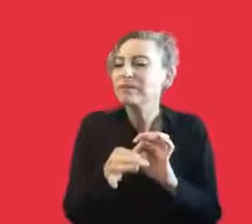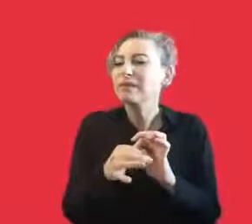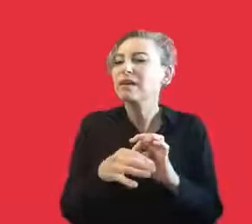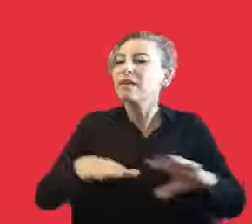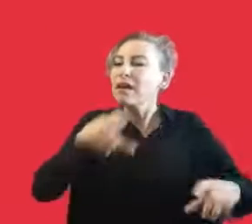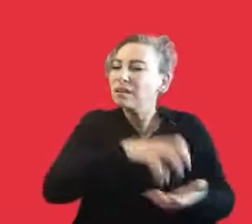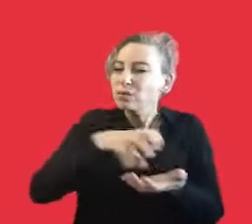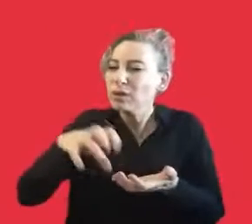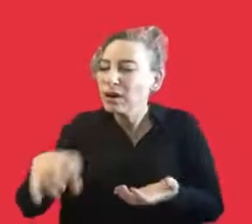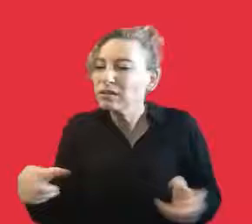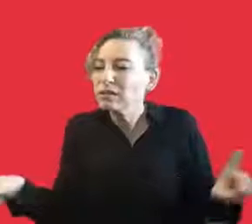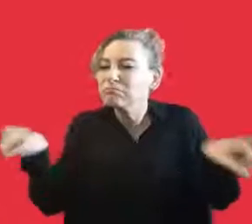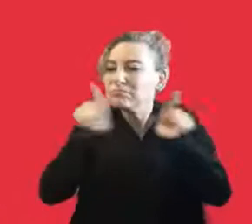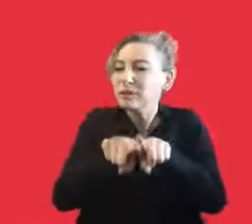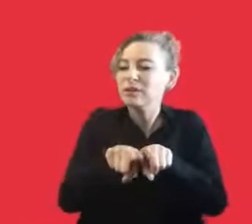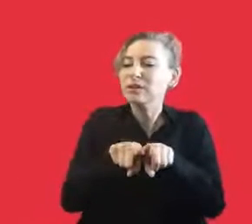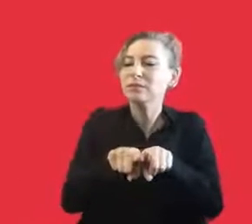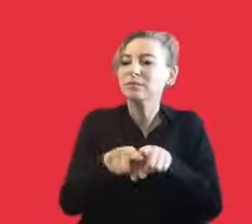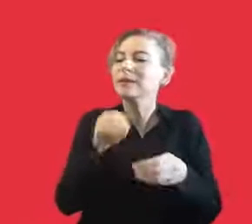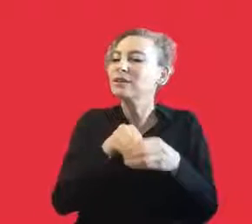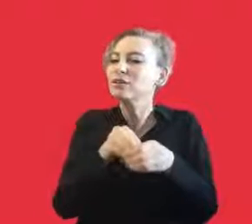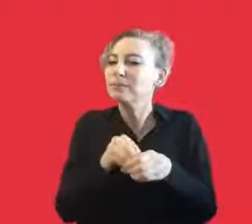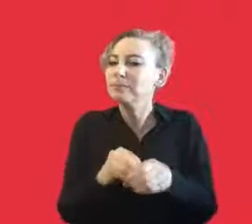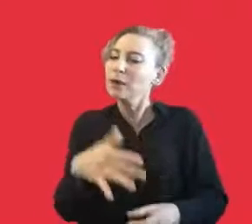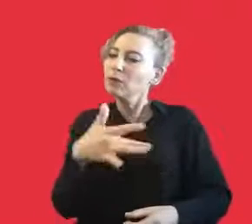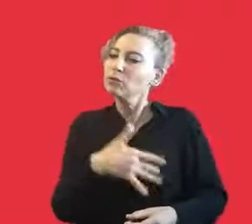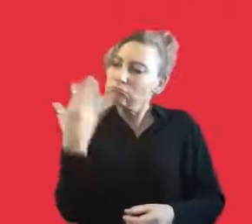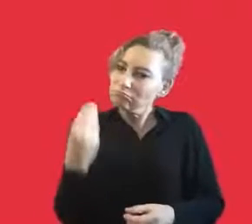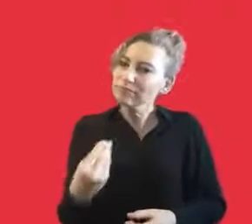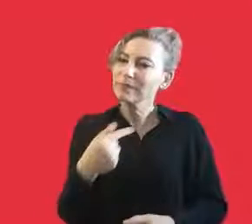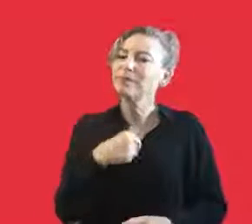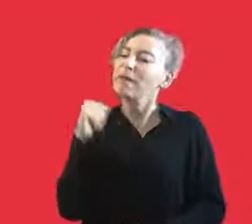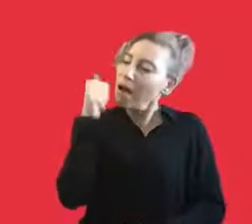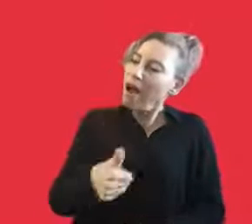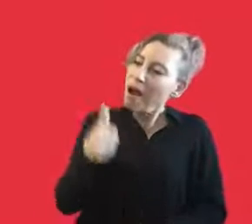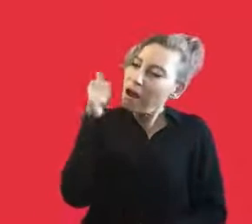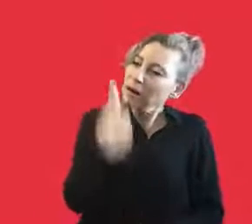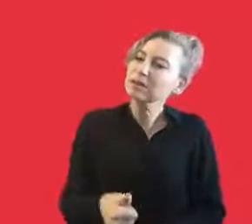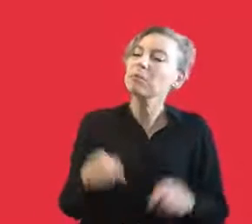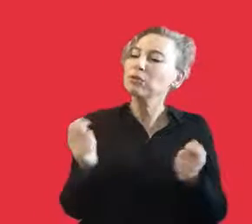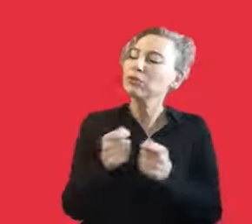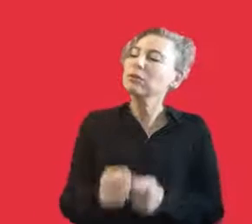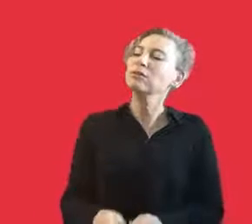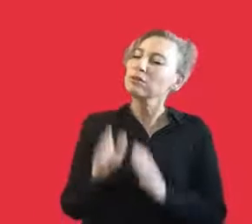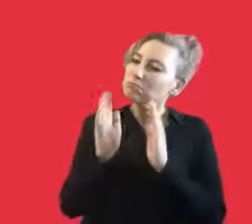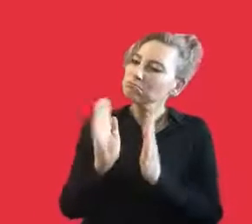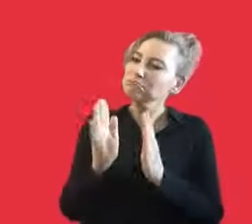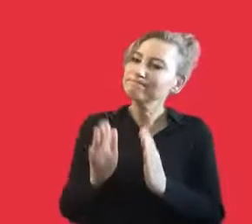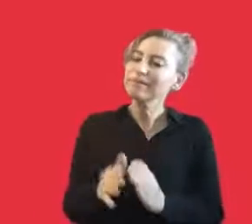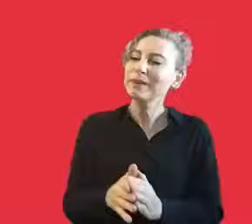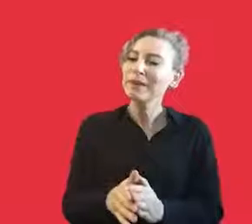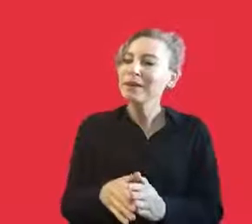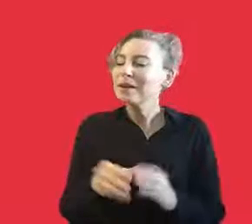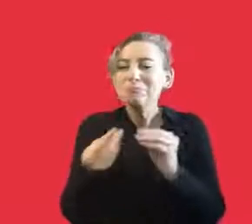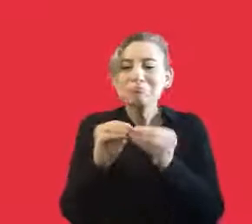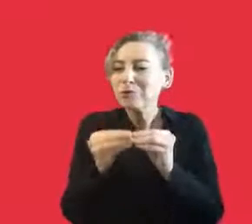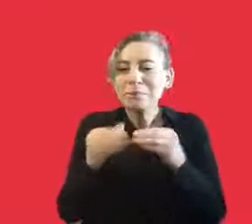we are together in every field. And we are always, I have always volunteered in all of these activities. And this will continue